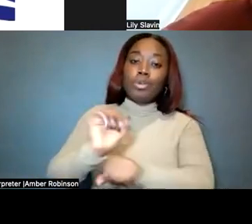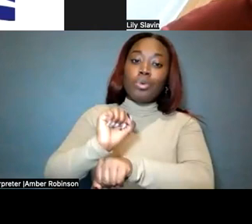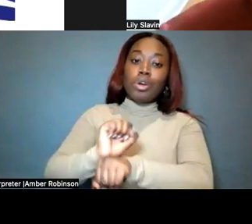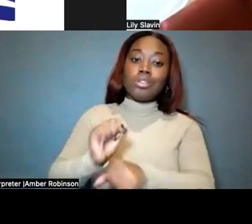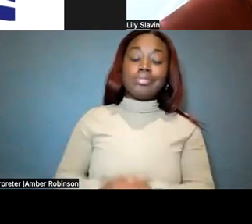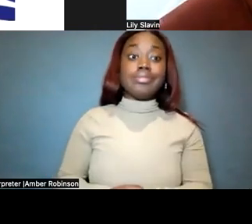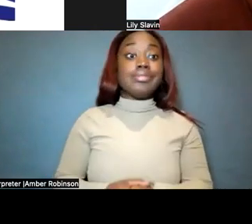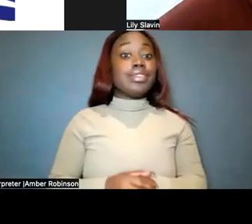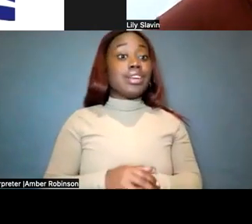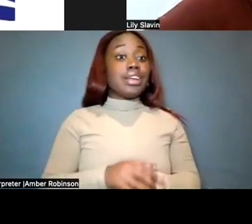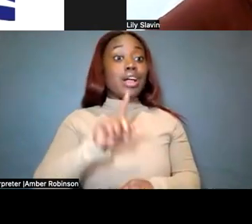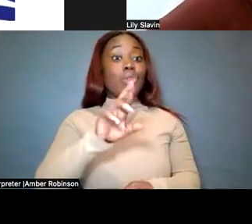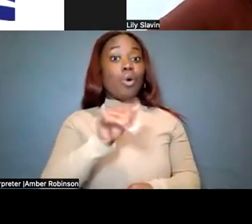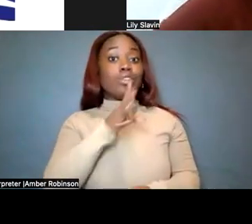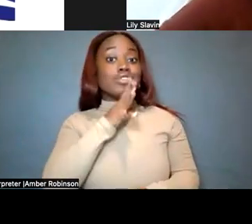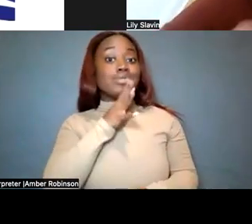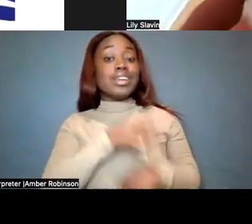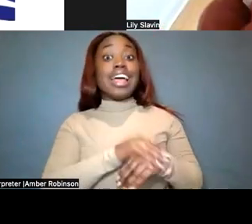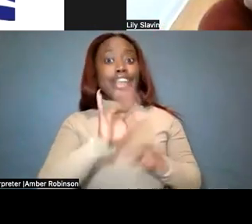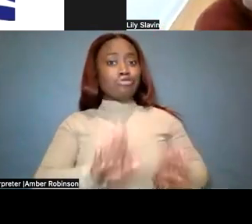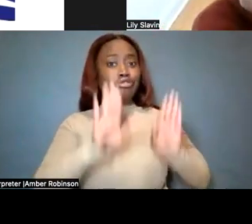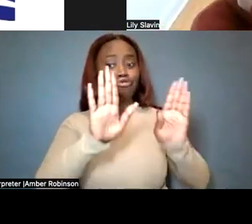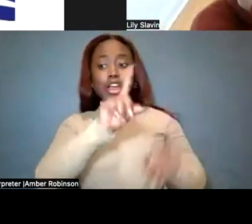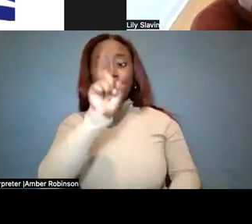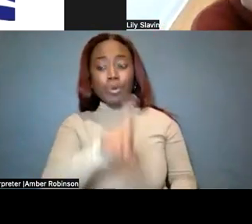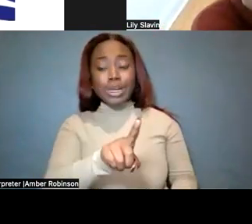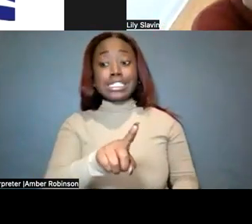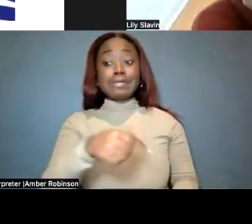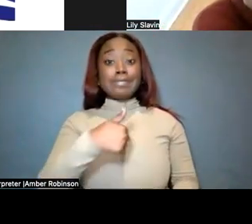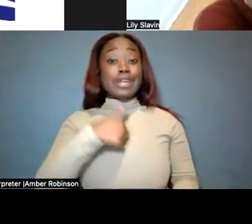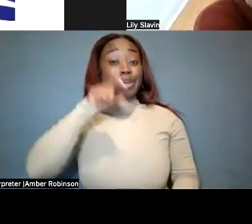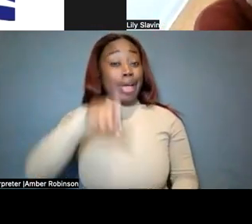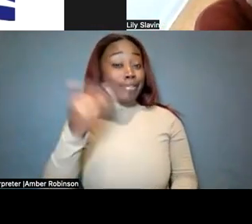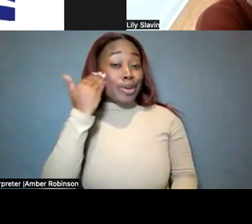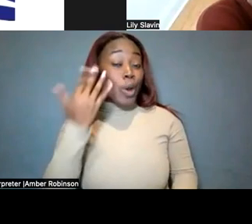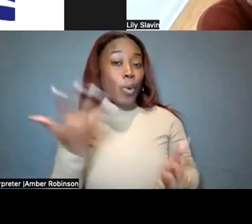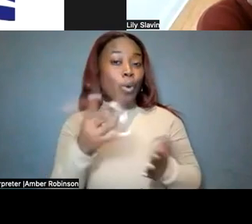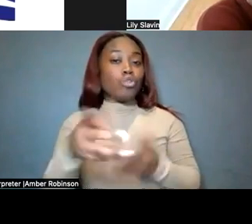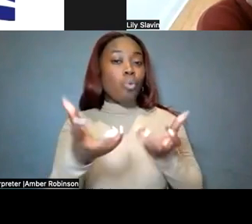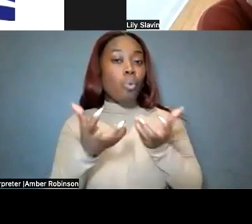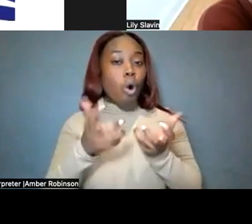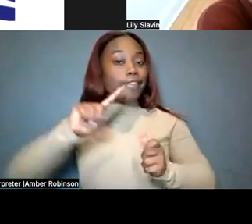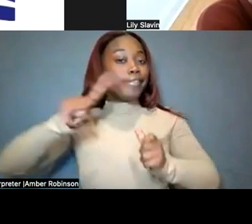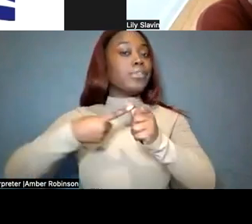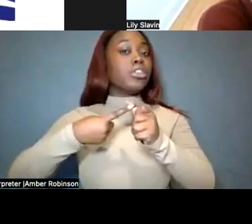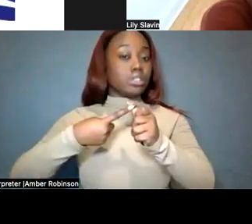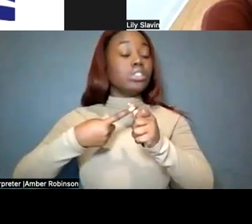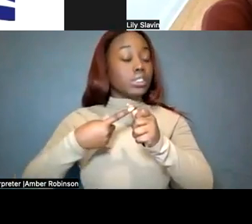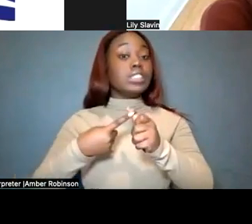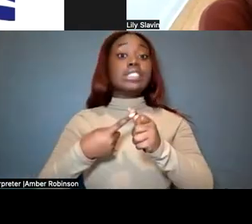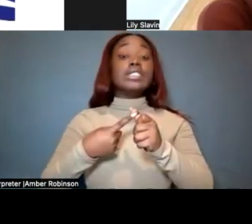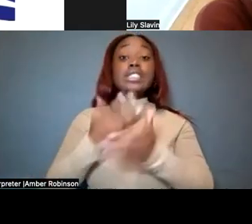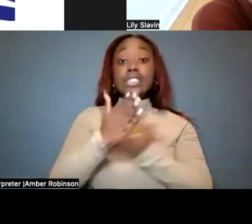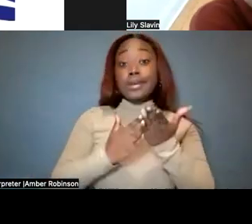Yeah, that's a great question, Lily. To me, I feel like you have to know what you want first. And I know some of my friends